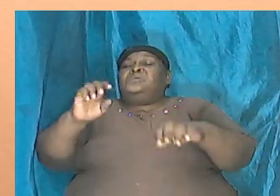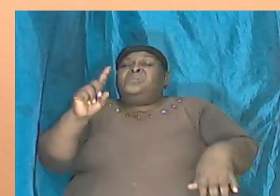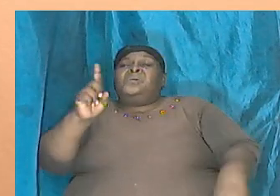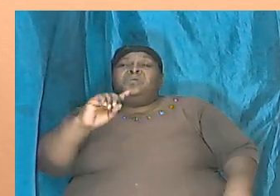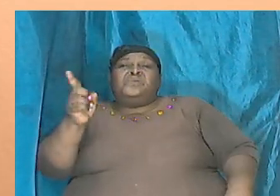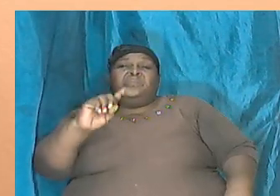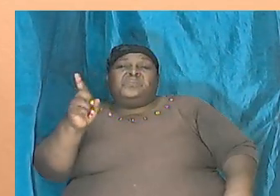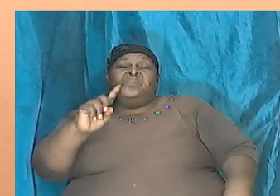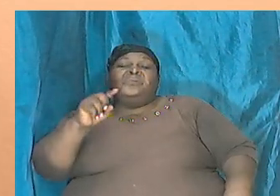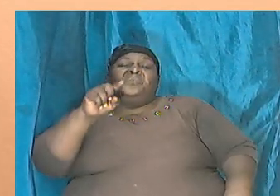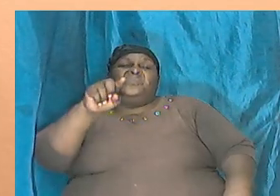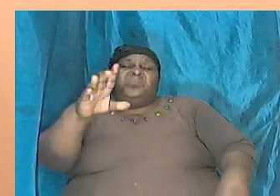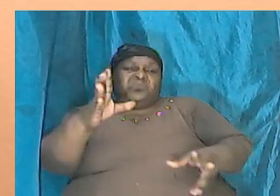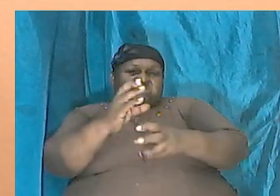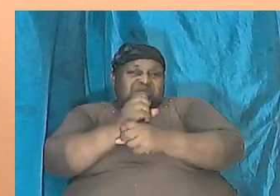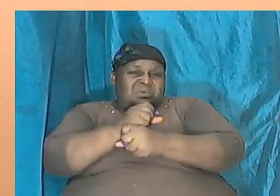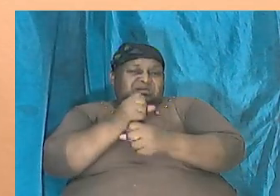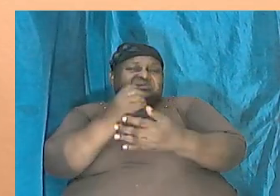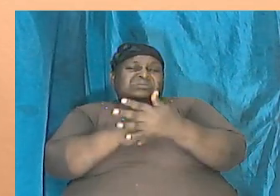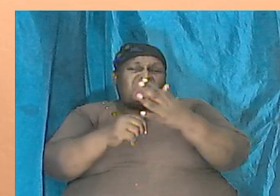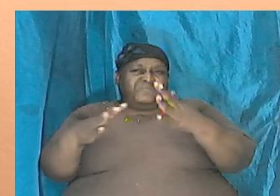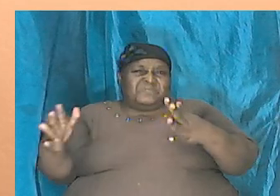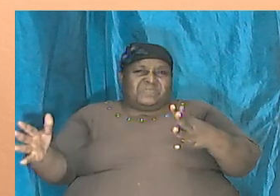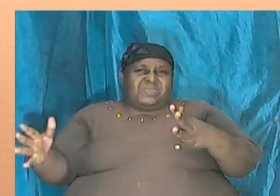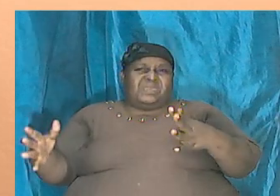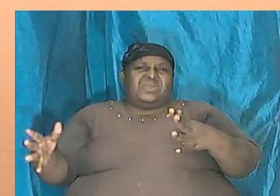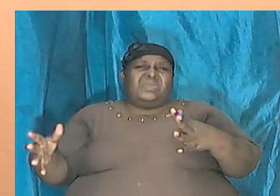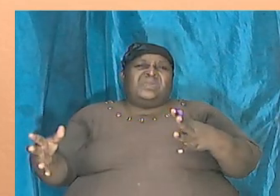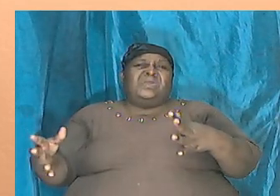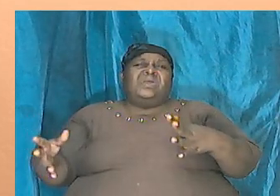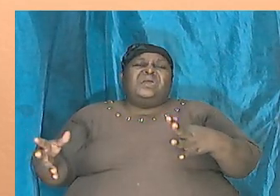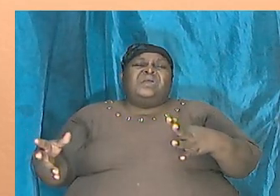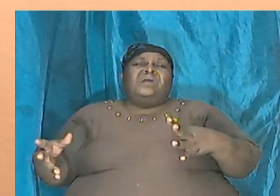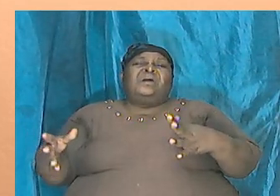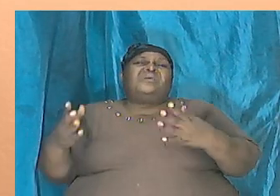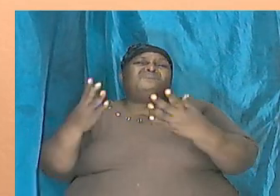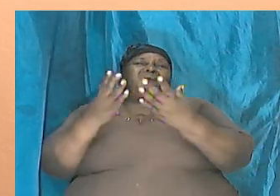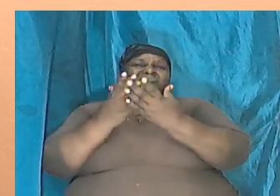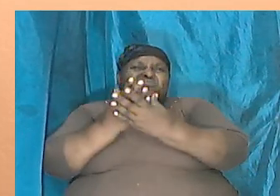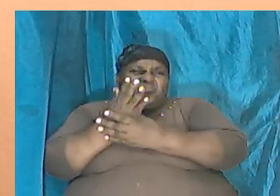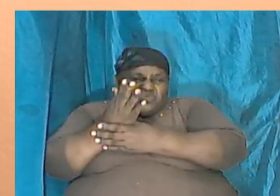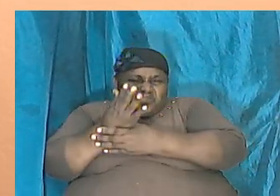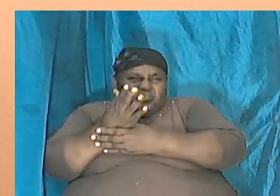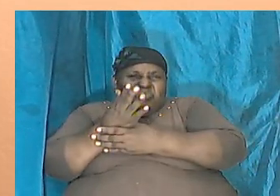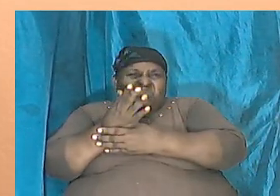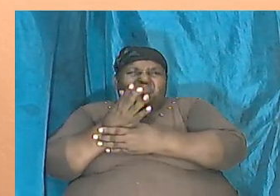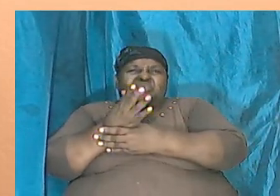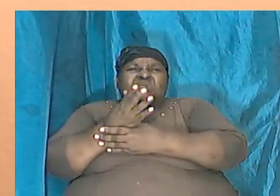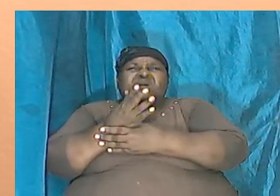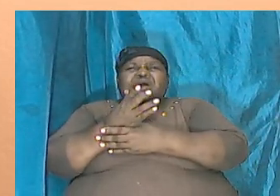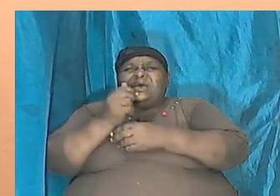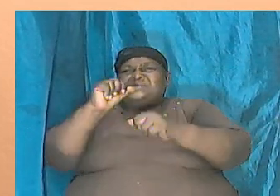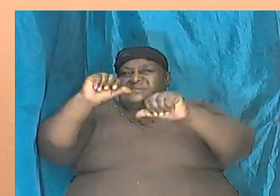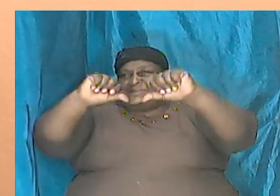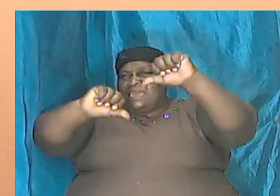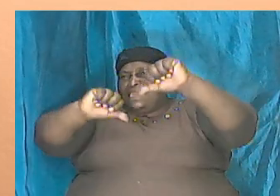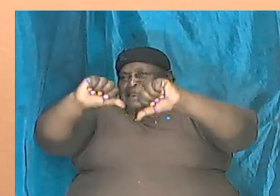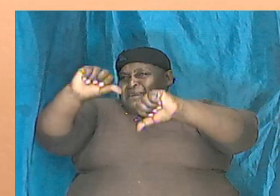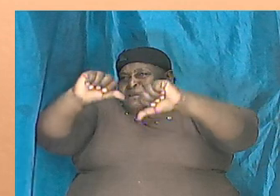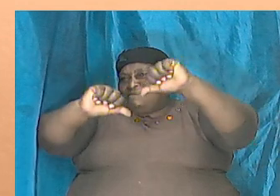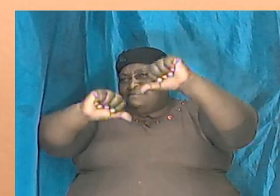you can take something and through a particular process, using a